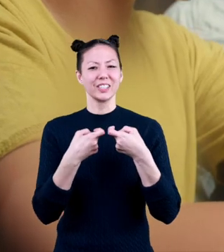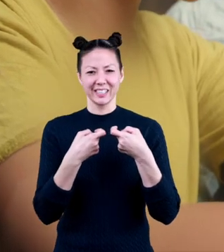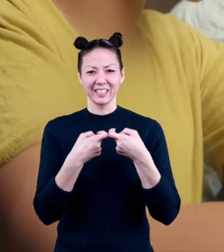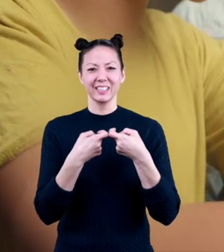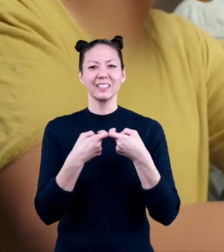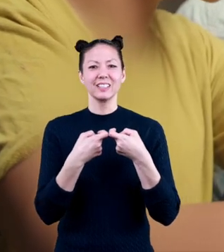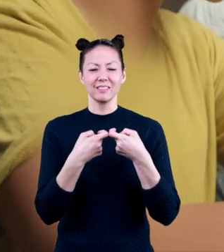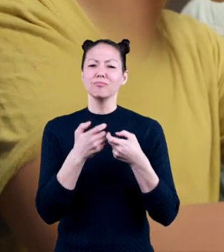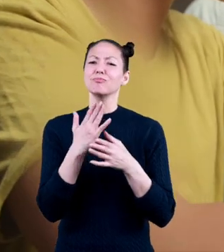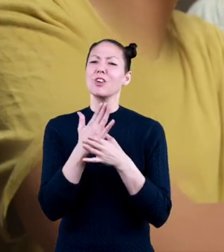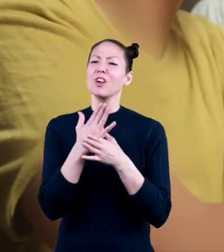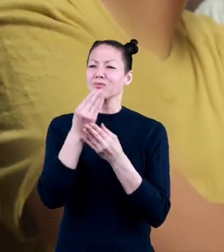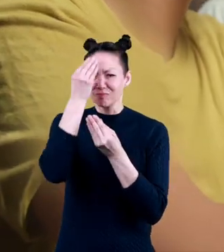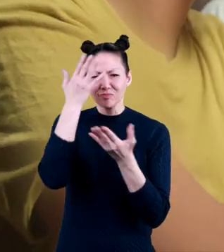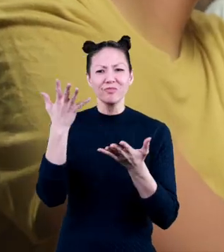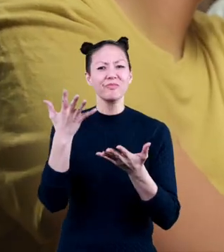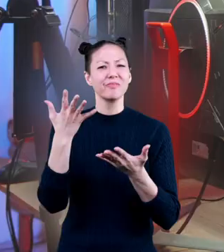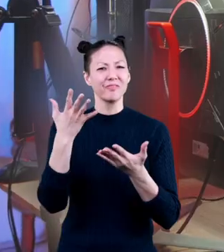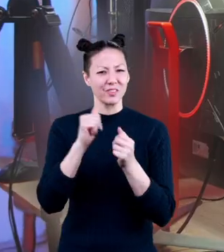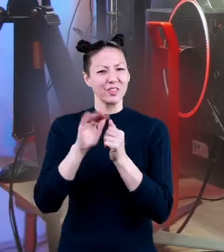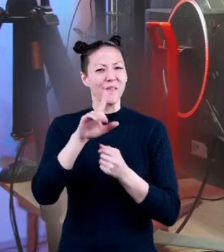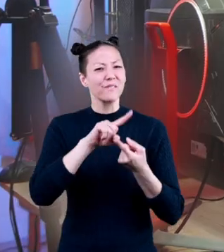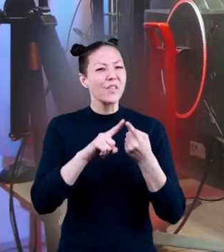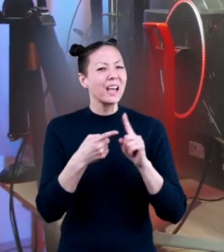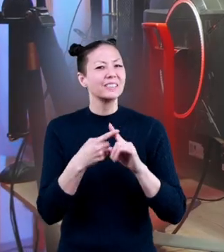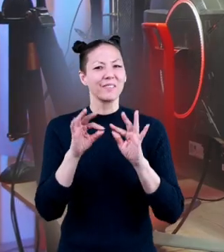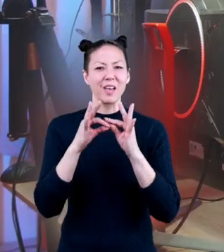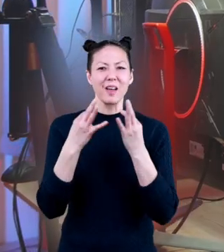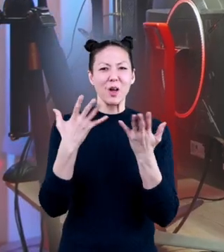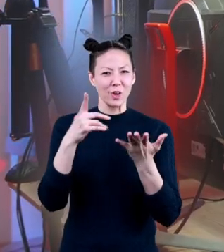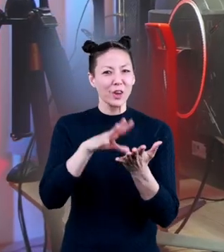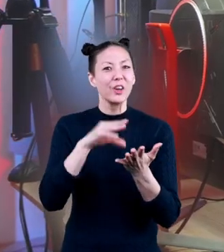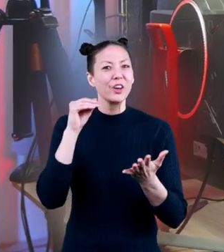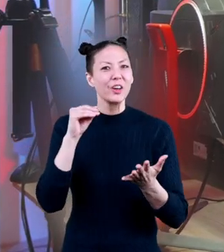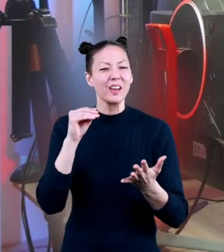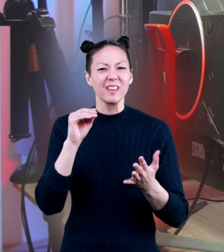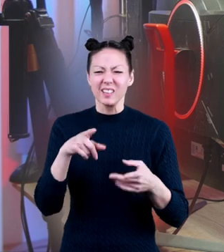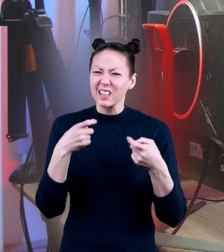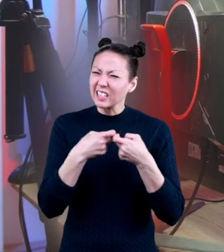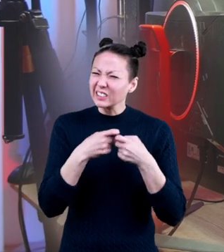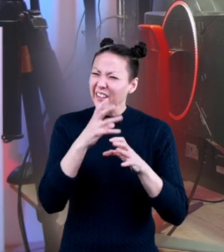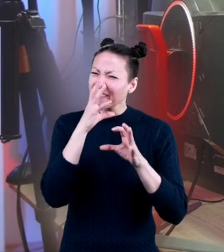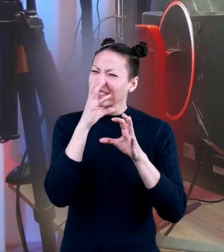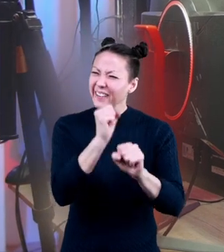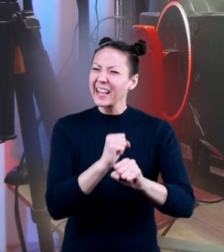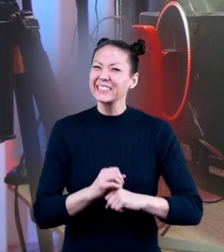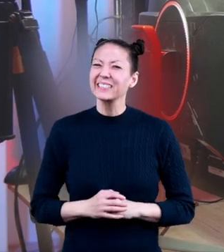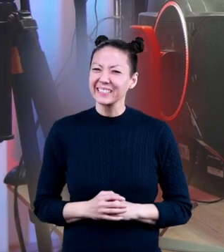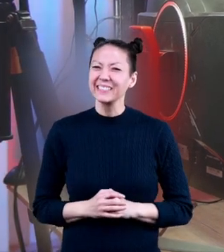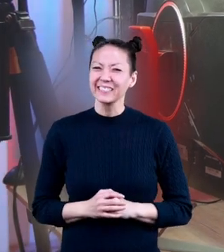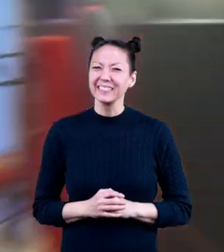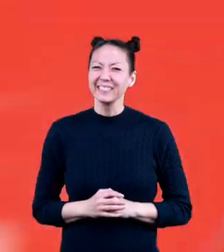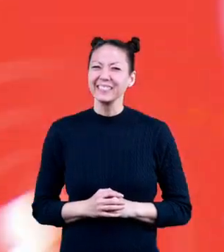electricity, share some of these fun facts with your family and friends. Isn't electricity fascinating?